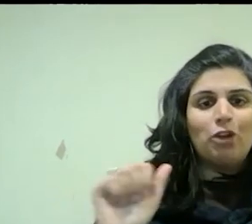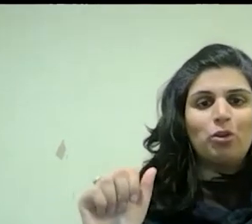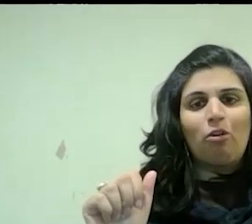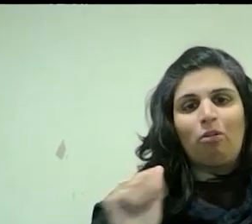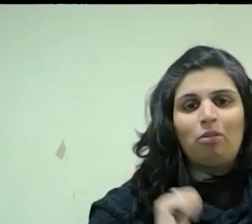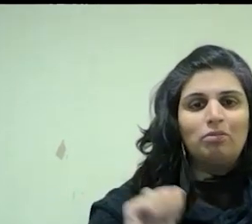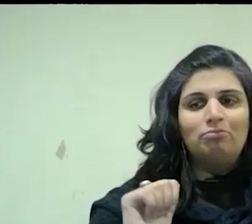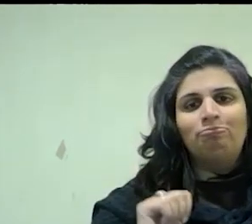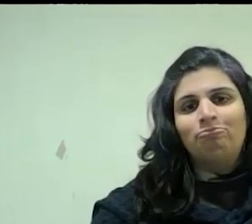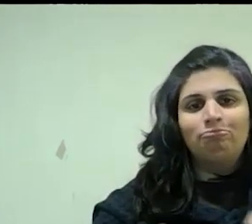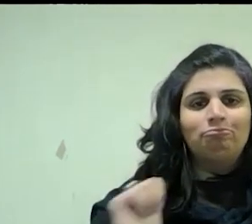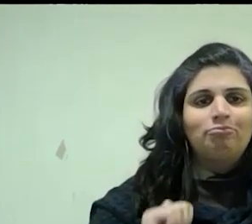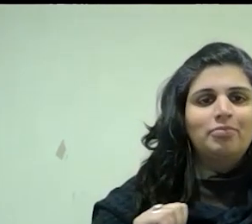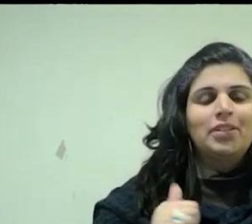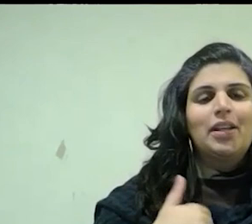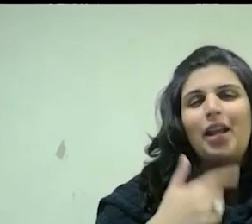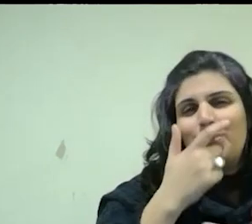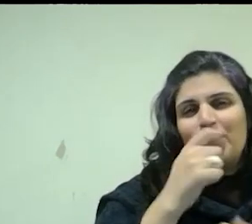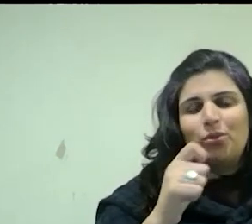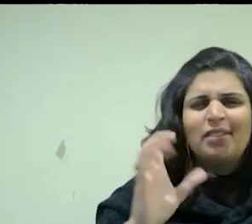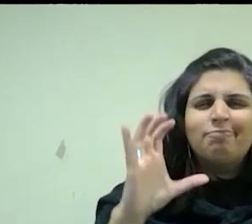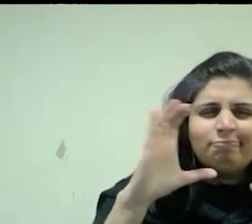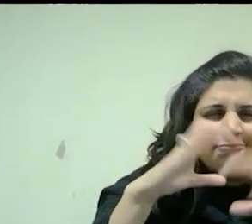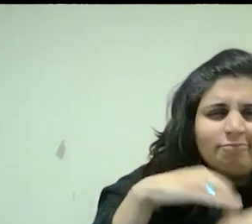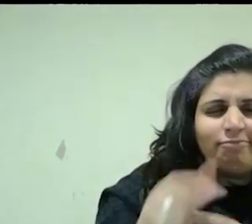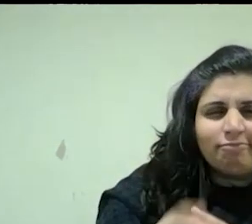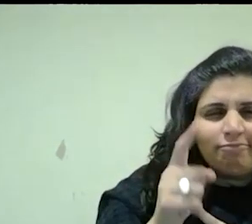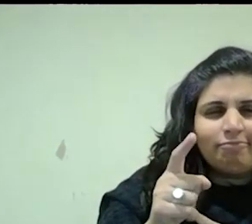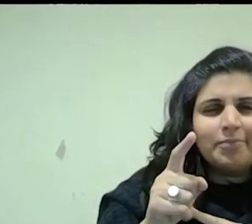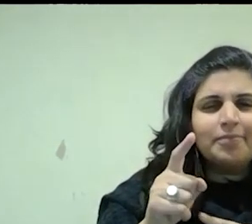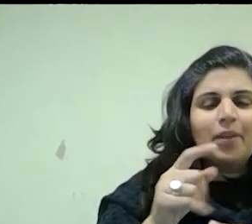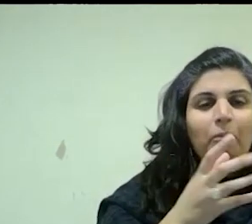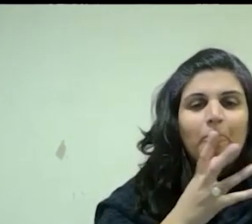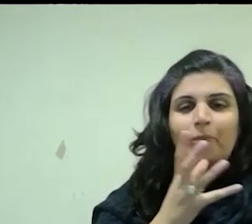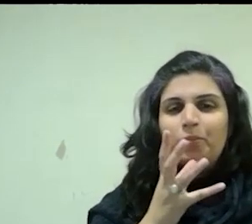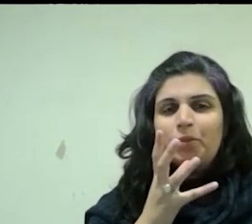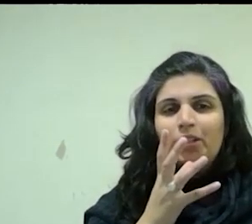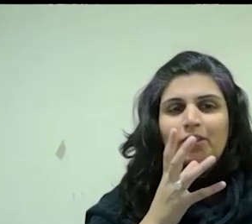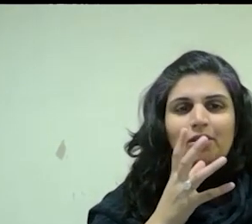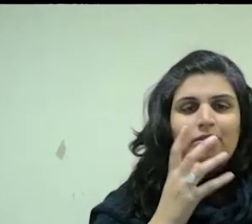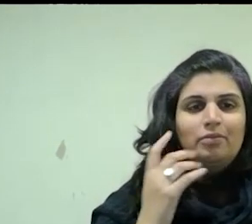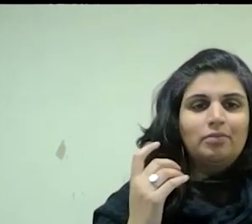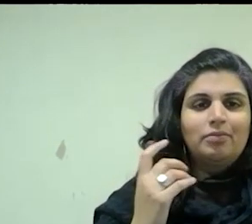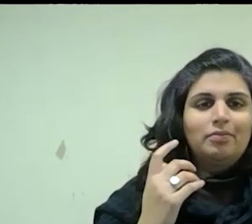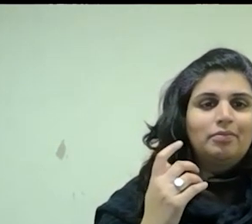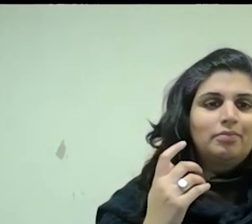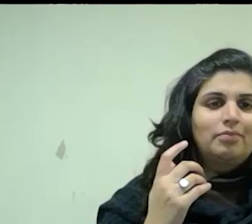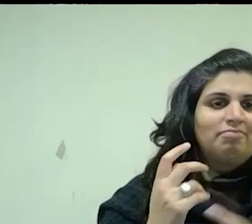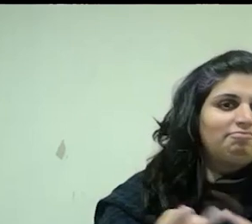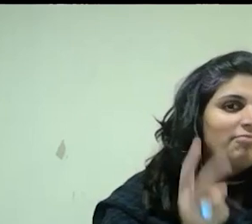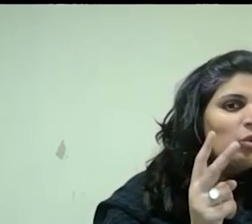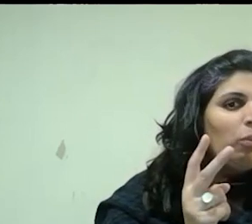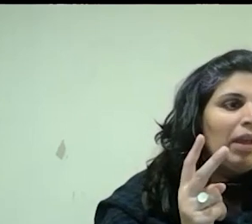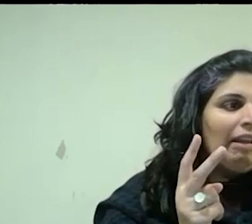just the strangeness of that moment of a mother giving this probably two-minute conversation to her daughter